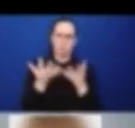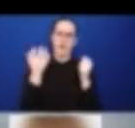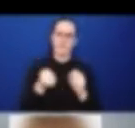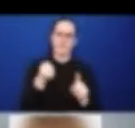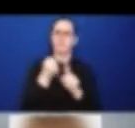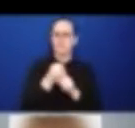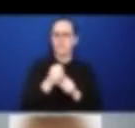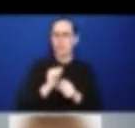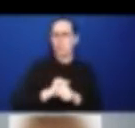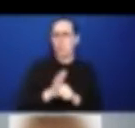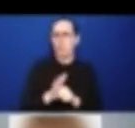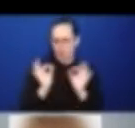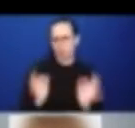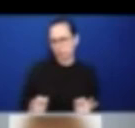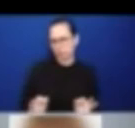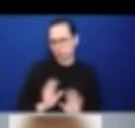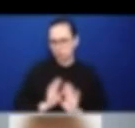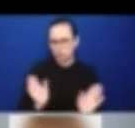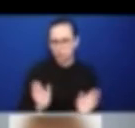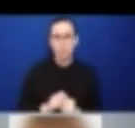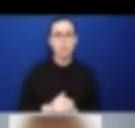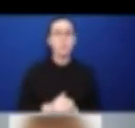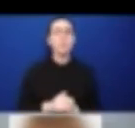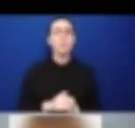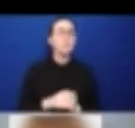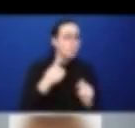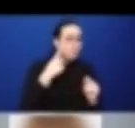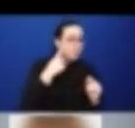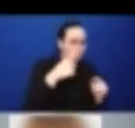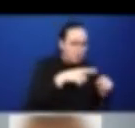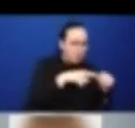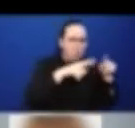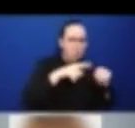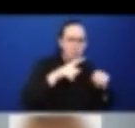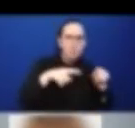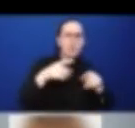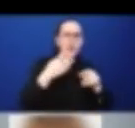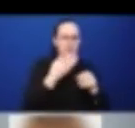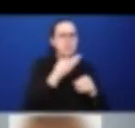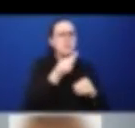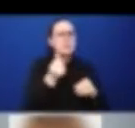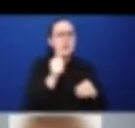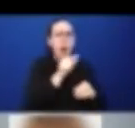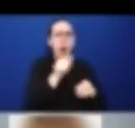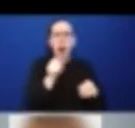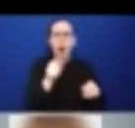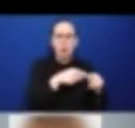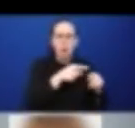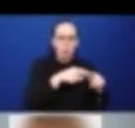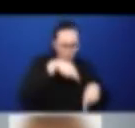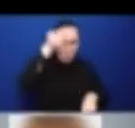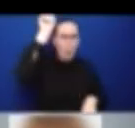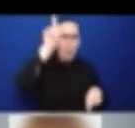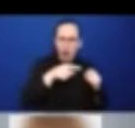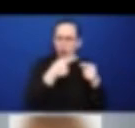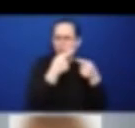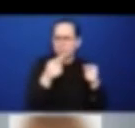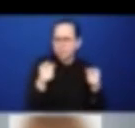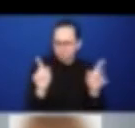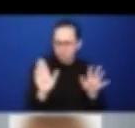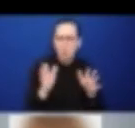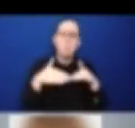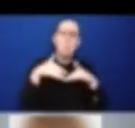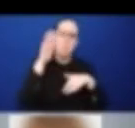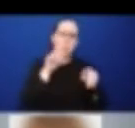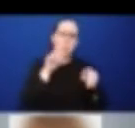been experienced across different regions. We also know that there, and we kind of wanted to examine